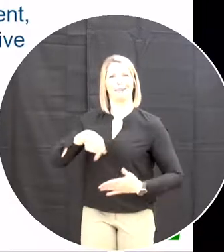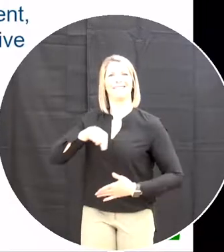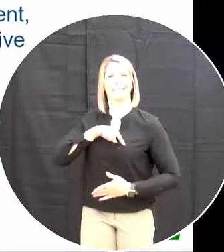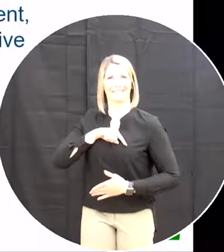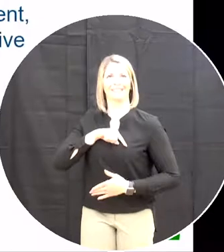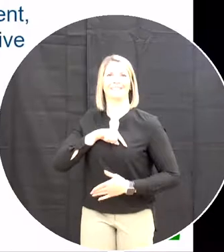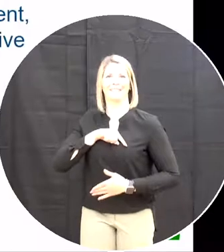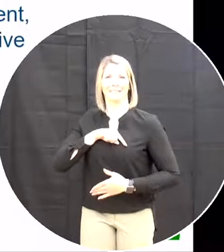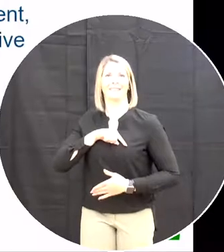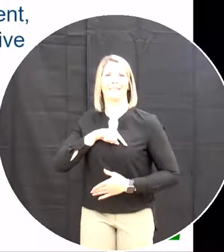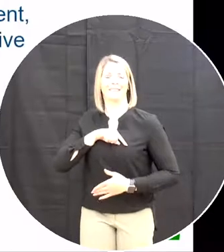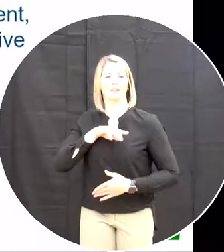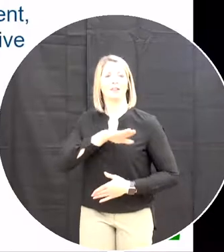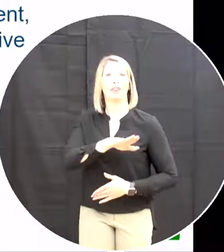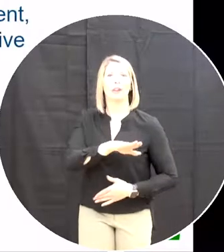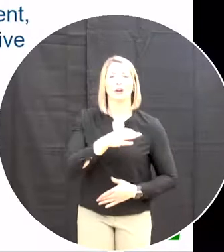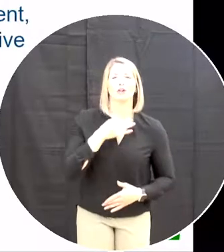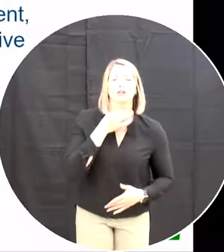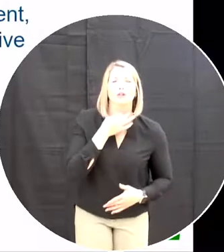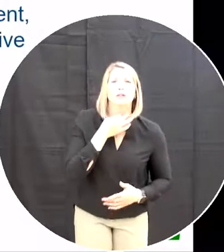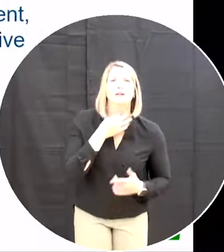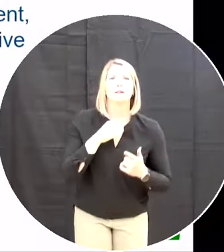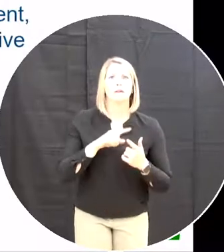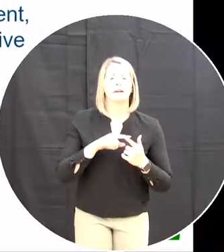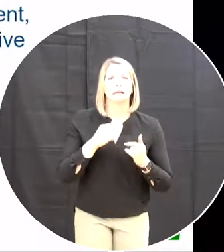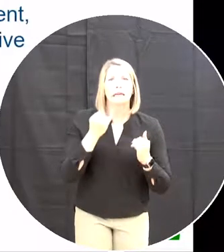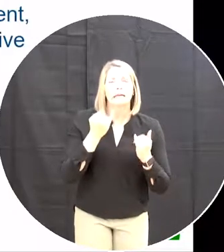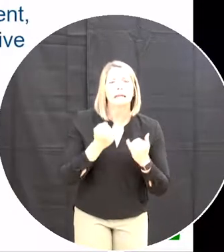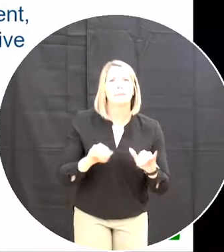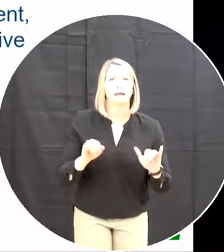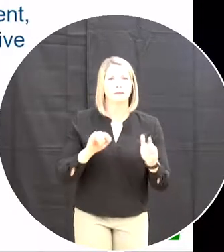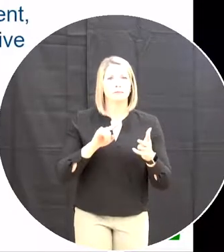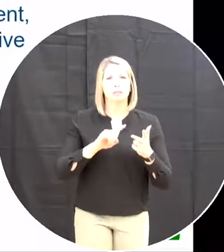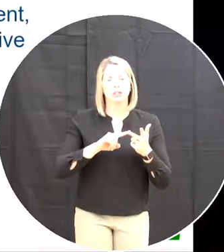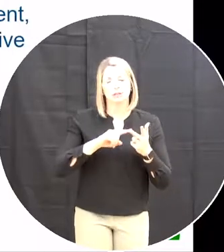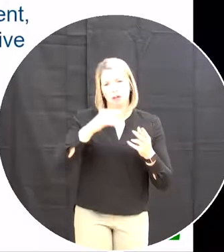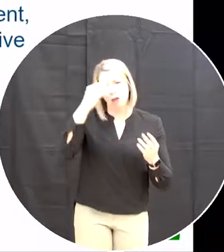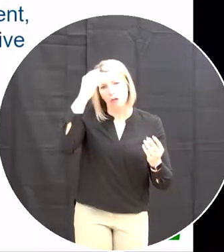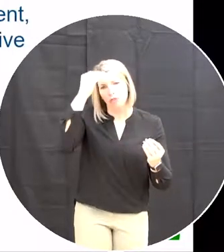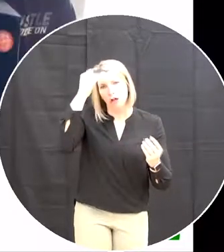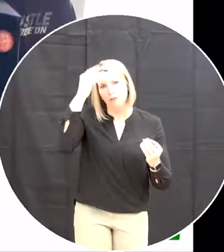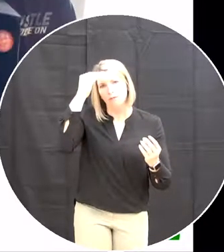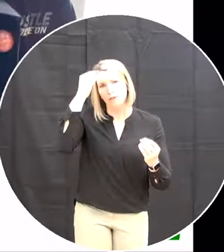curiosity Independent, thoughtful, productive citizens Is our aim